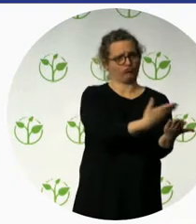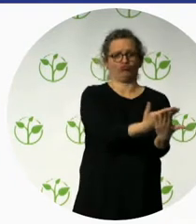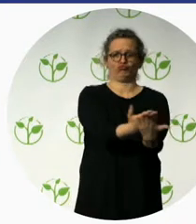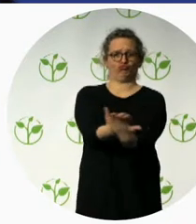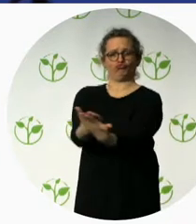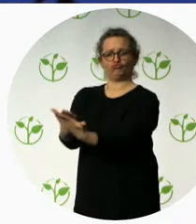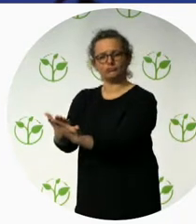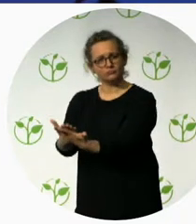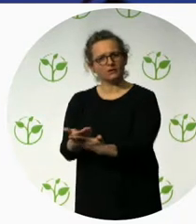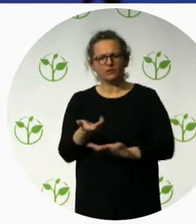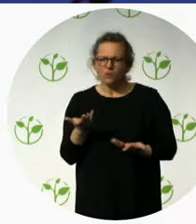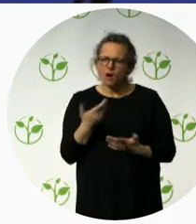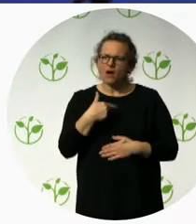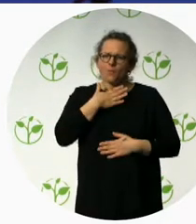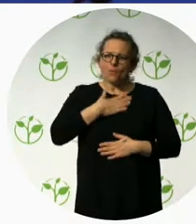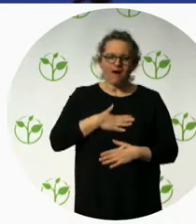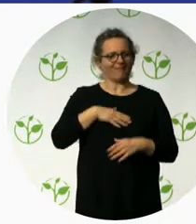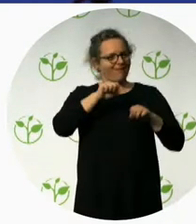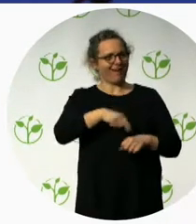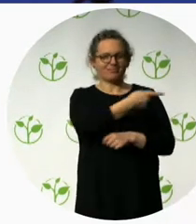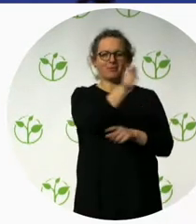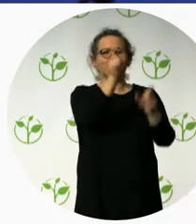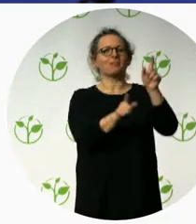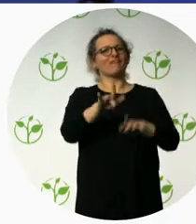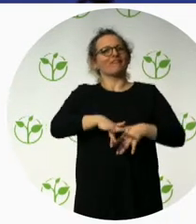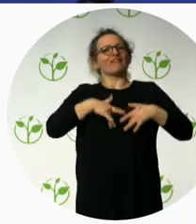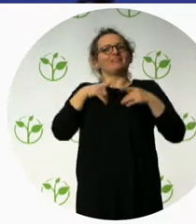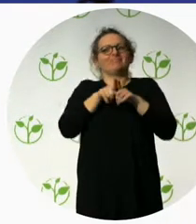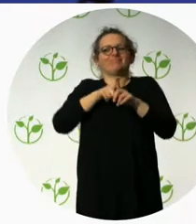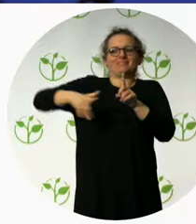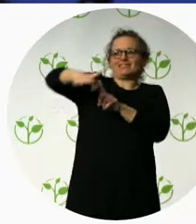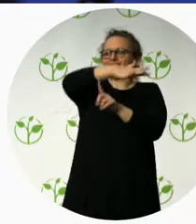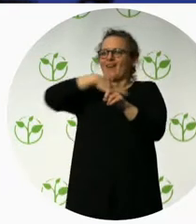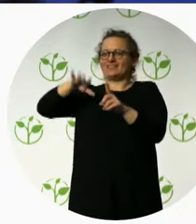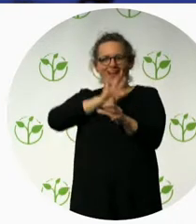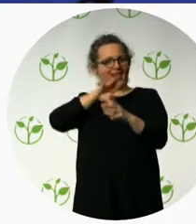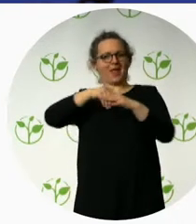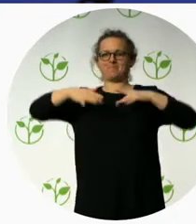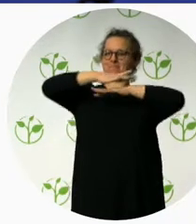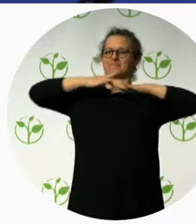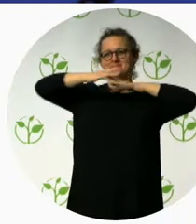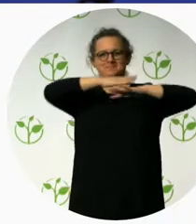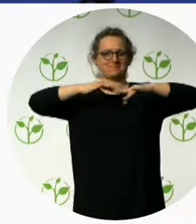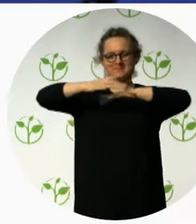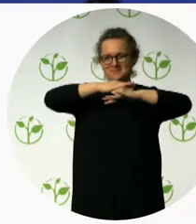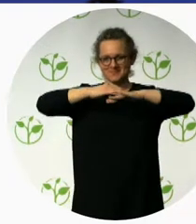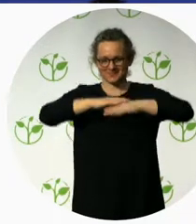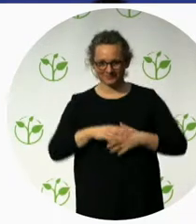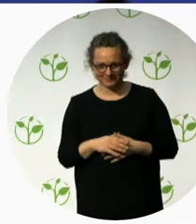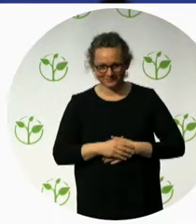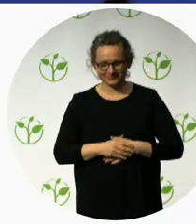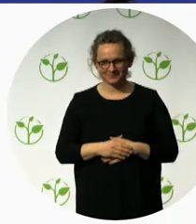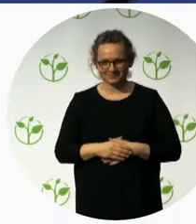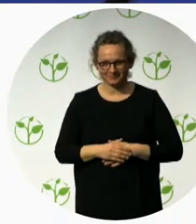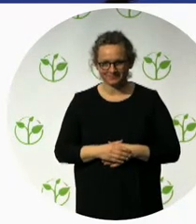inclusion. Then we do projects, I will describe more later, and, above all, advocacy